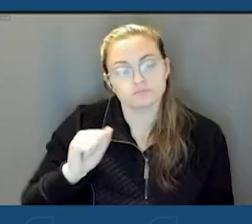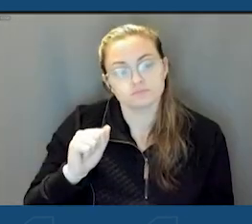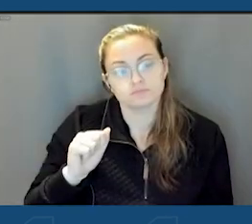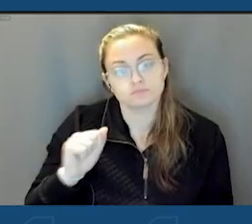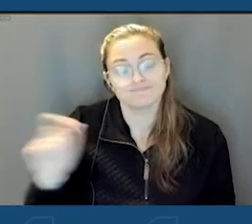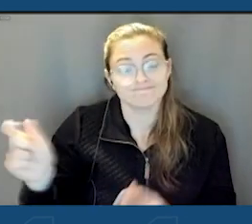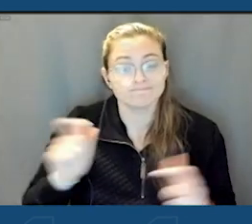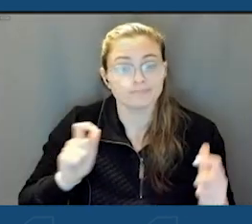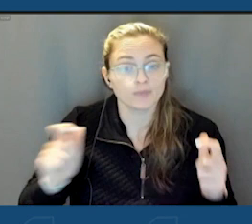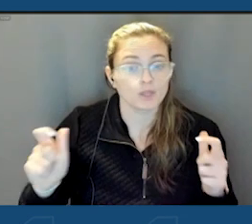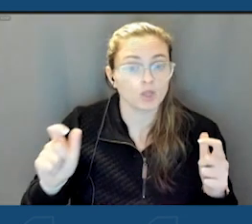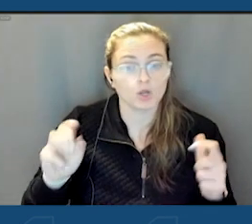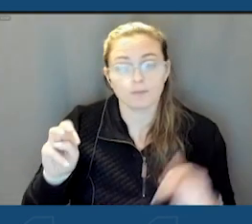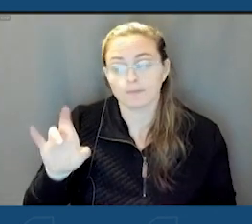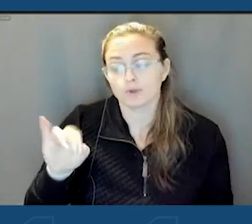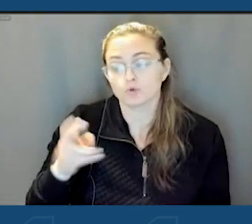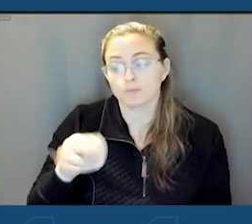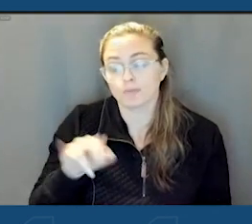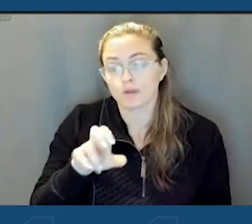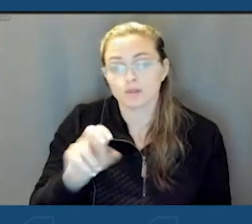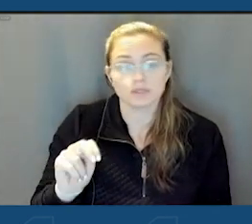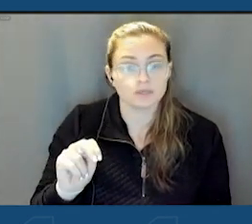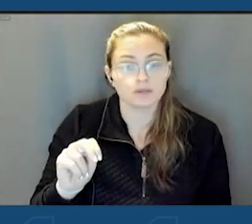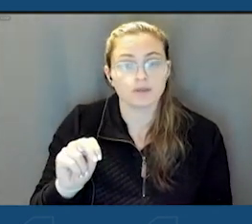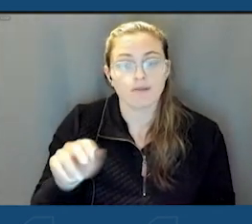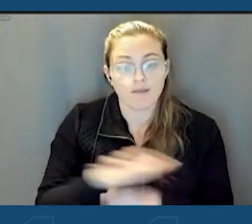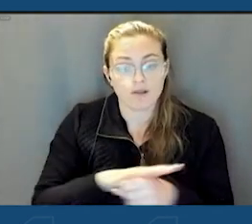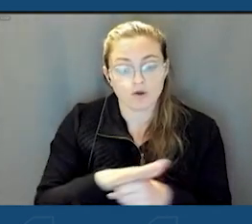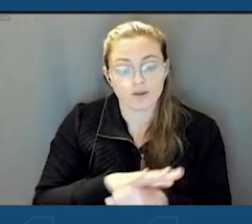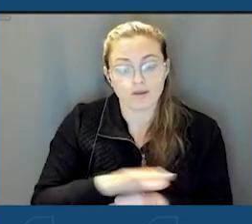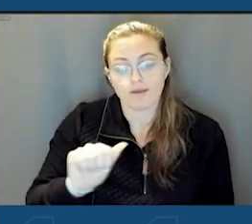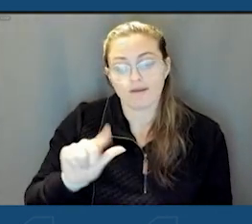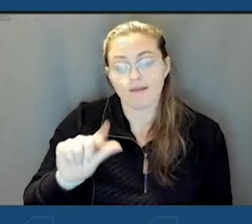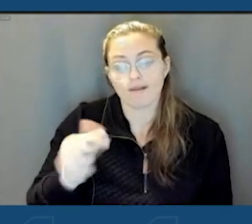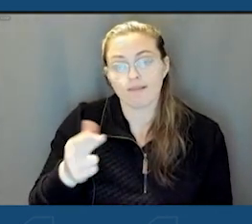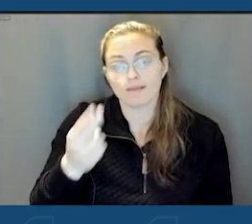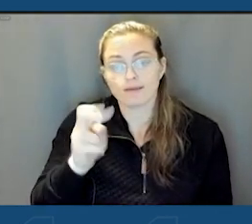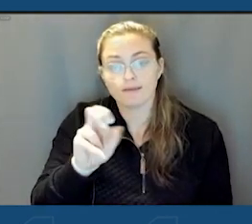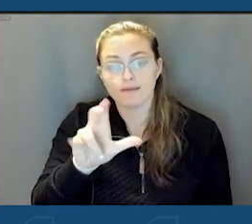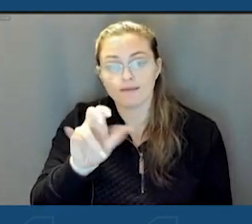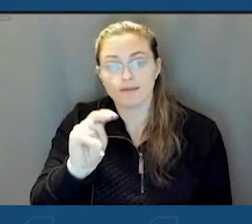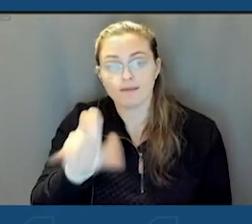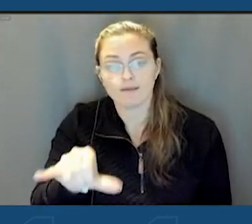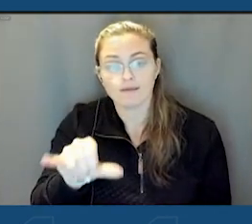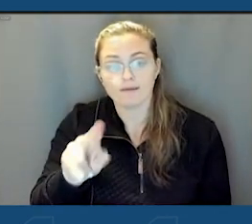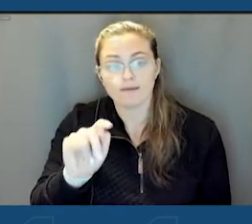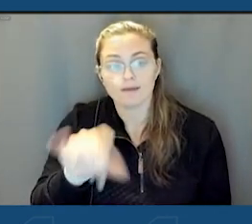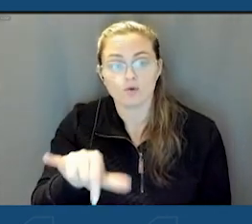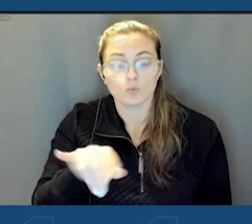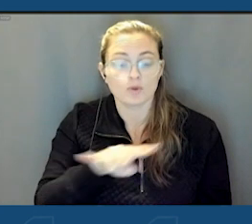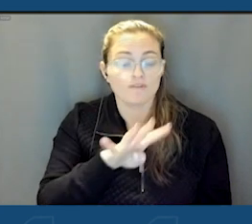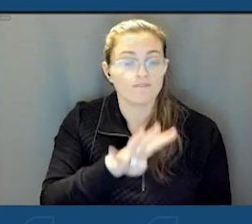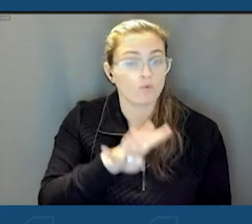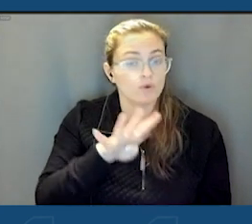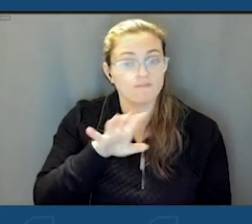largest metropolitan area in Allegheny County. We boast a population of 4,500.